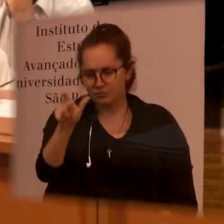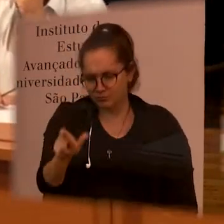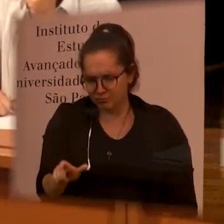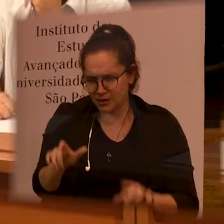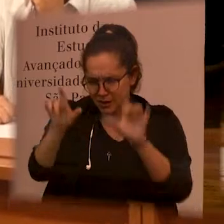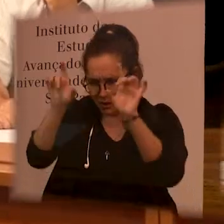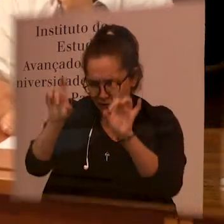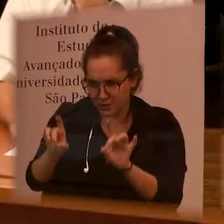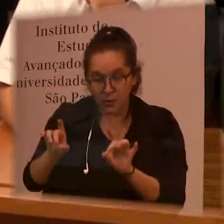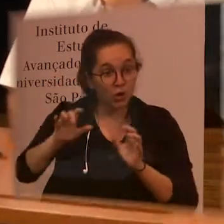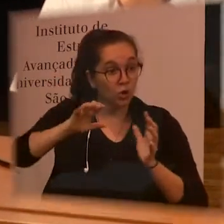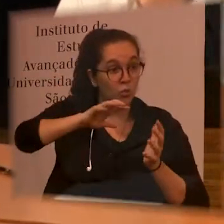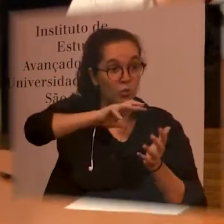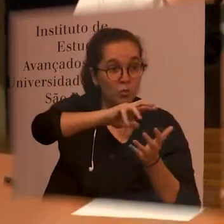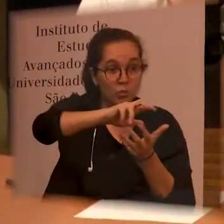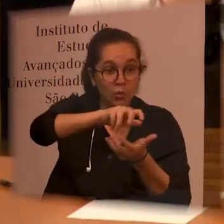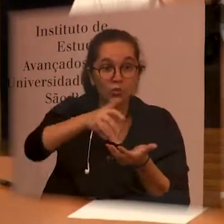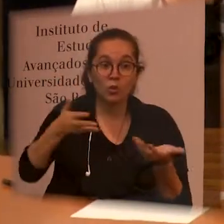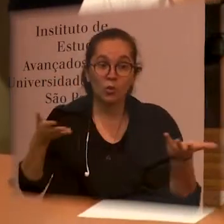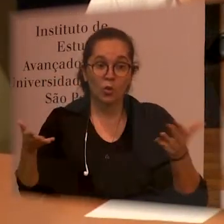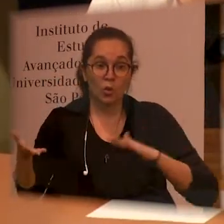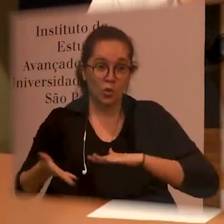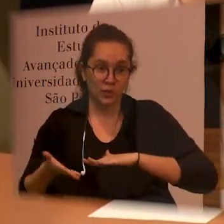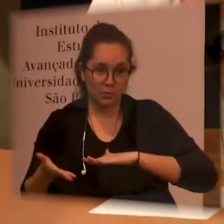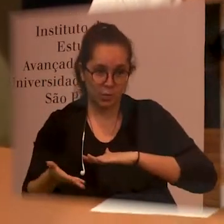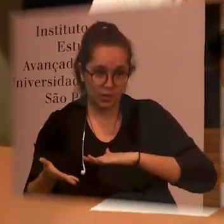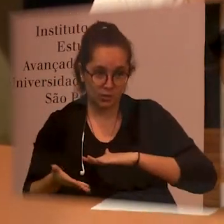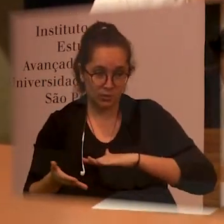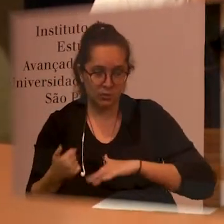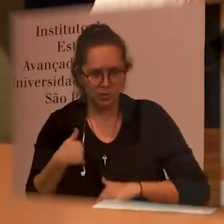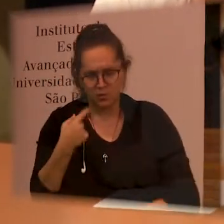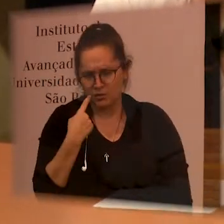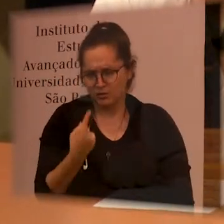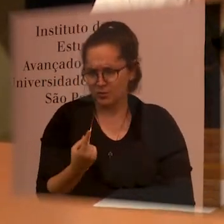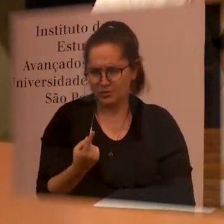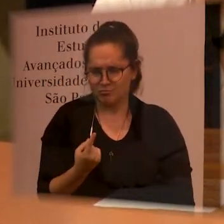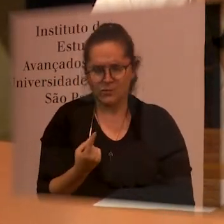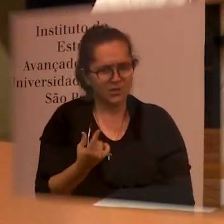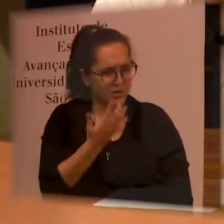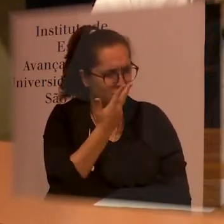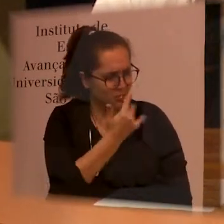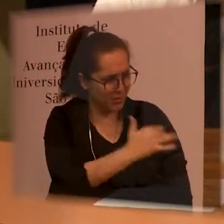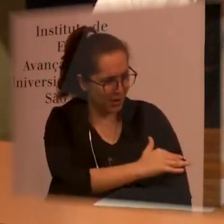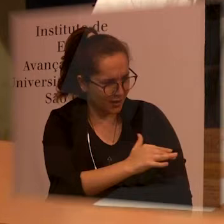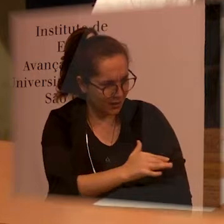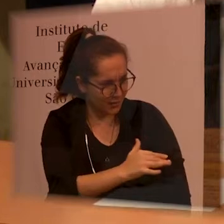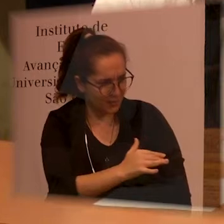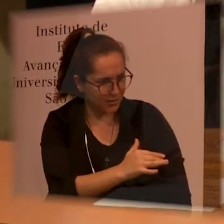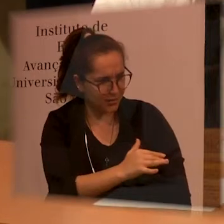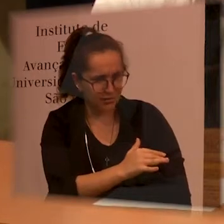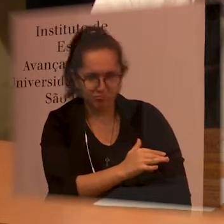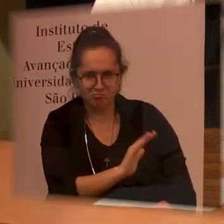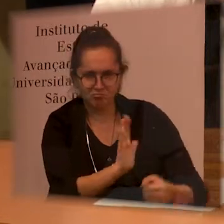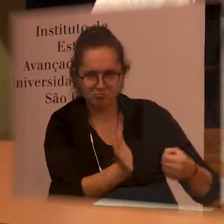in our current world I don't see reasons why we should not give